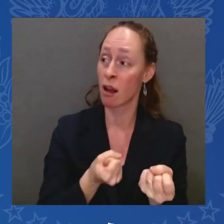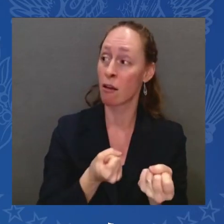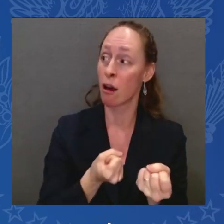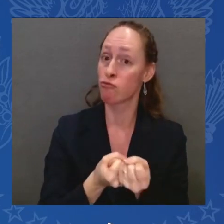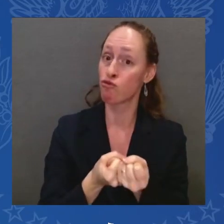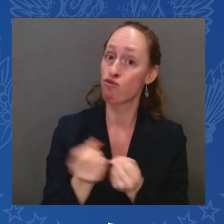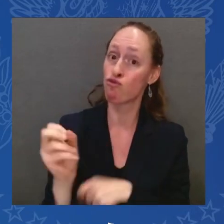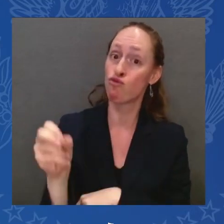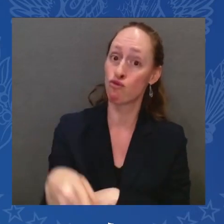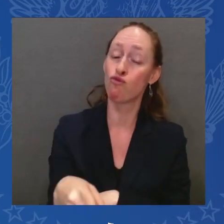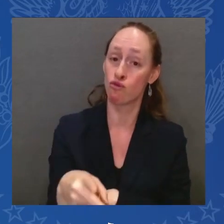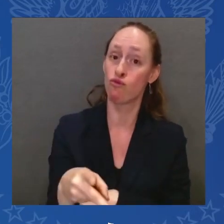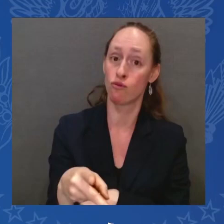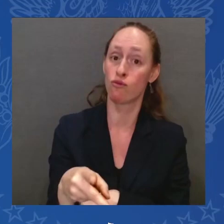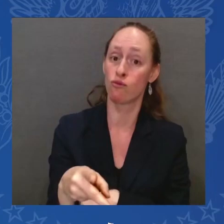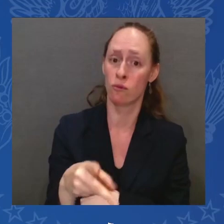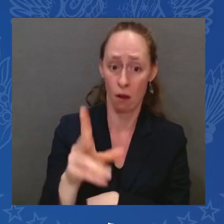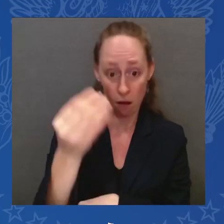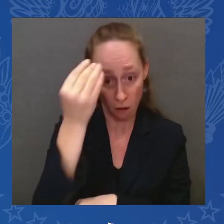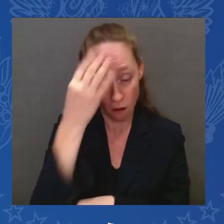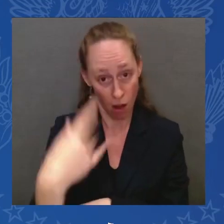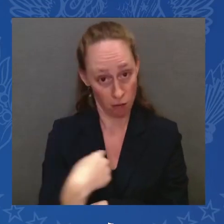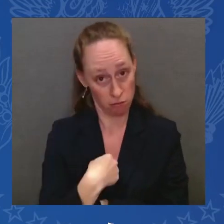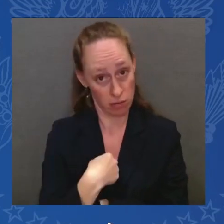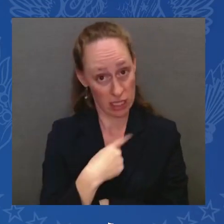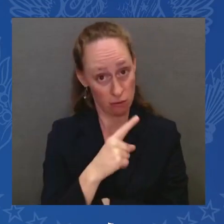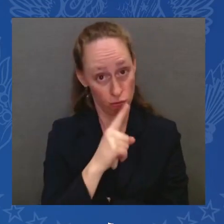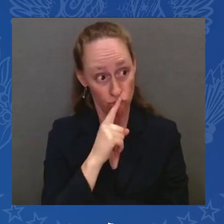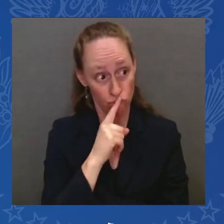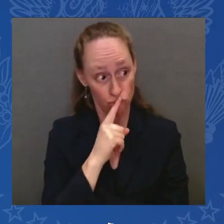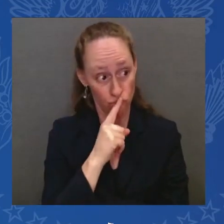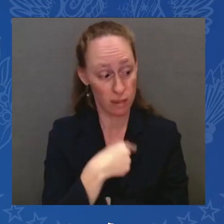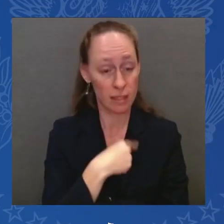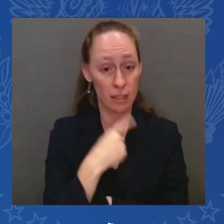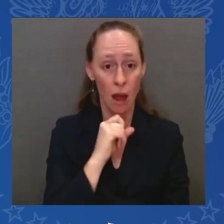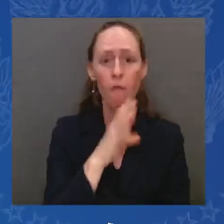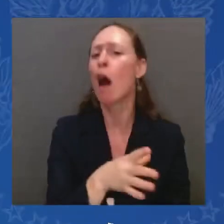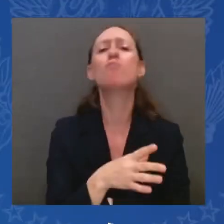I refuse to be silent, and I know you refuse to be silent as well. Thank